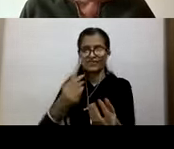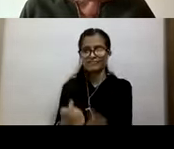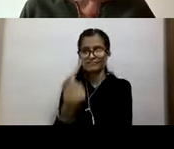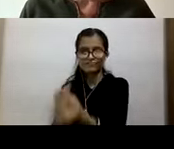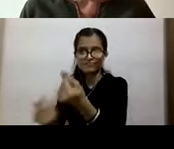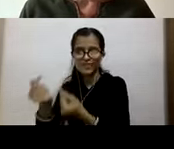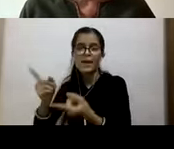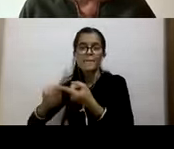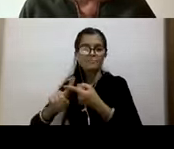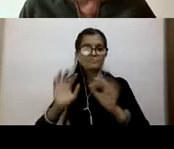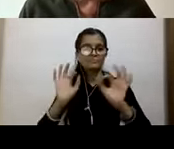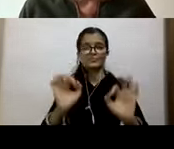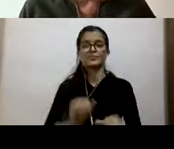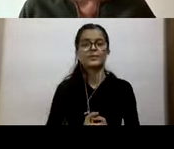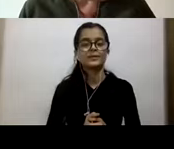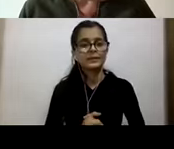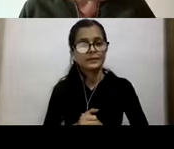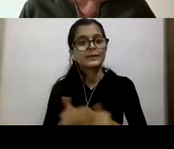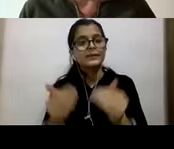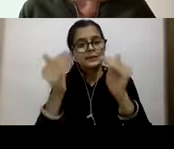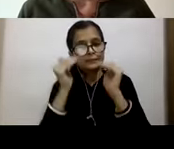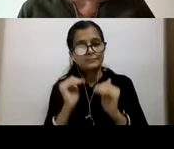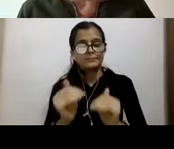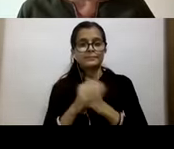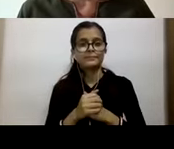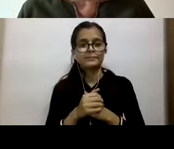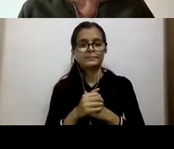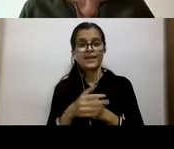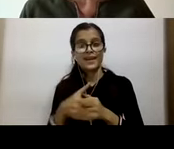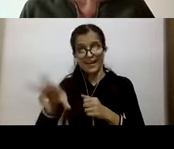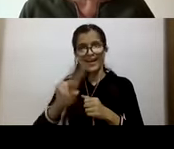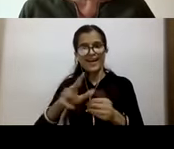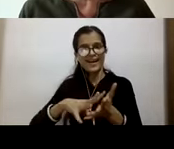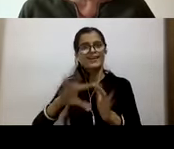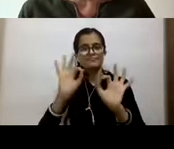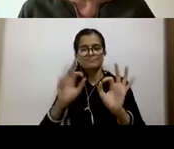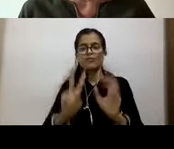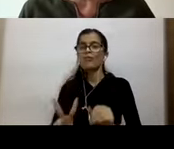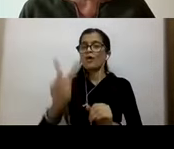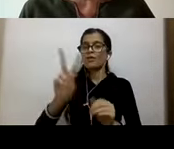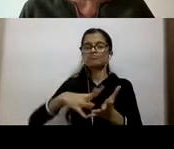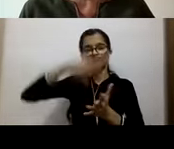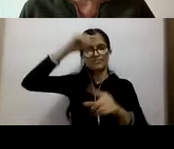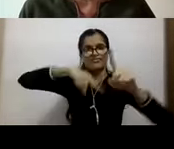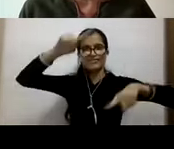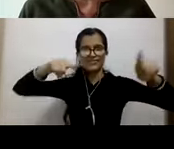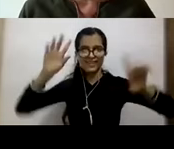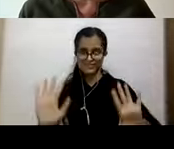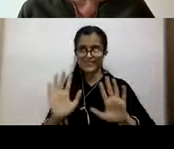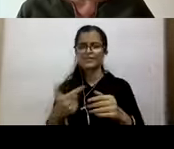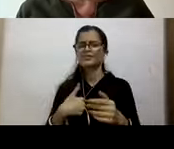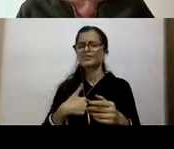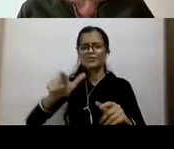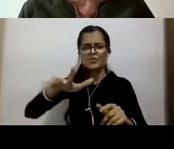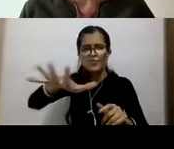Sorry, I'm just trying to. And so this was, again, the other lesson, right? The values can be varied. So the local community, as I said, the